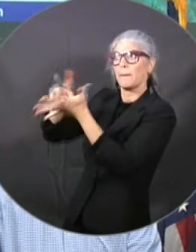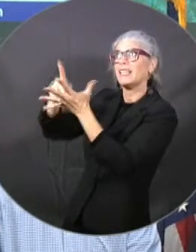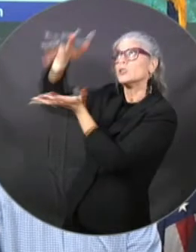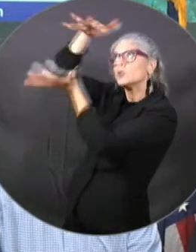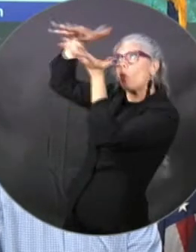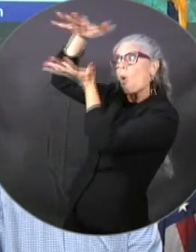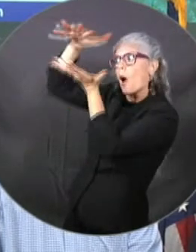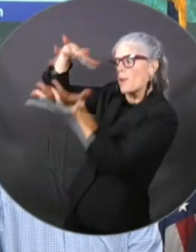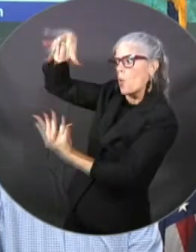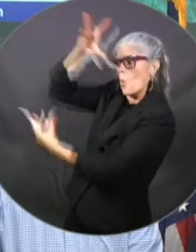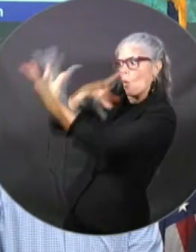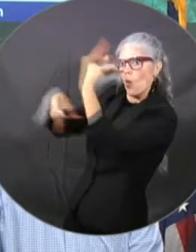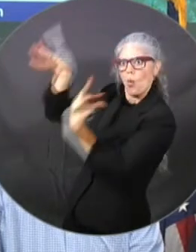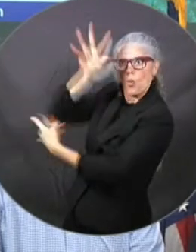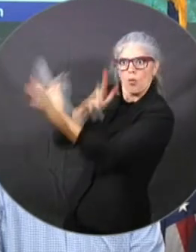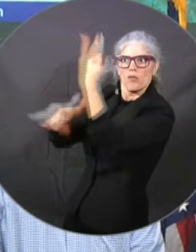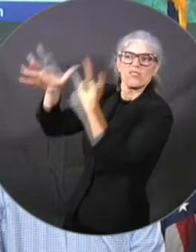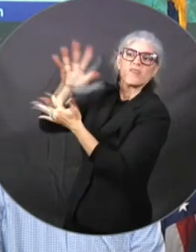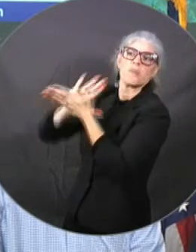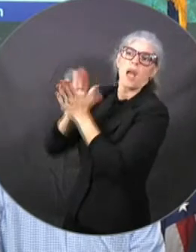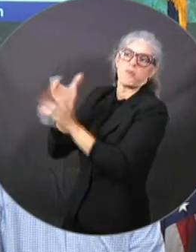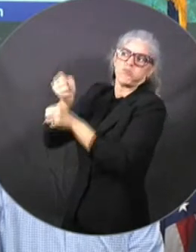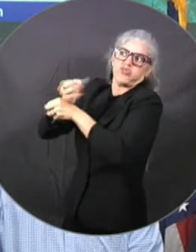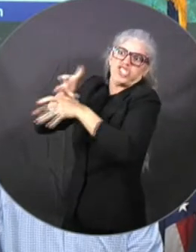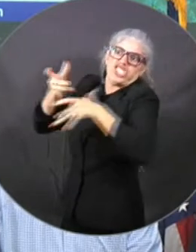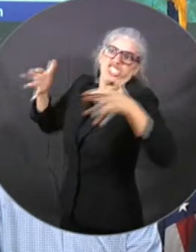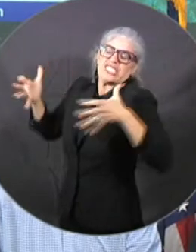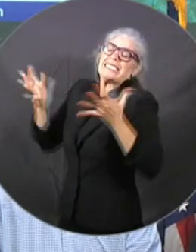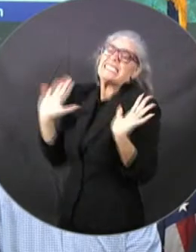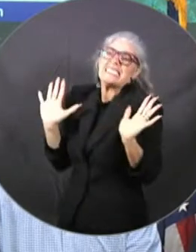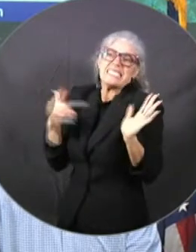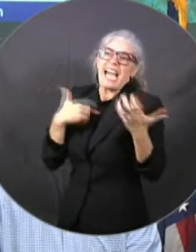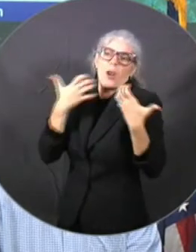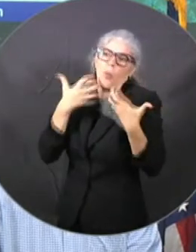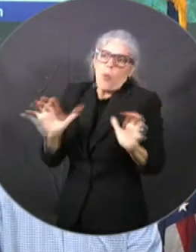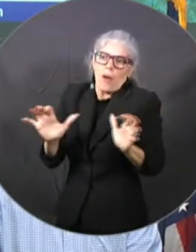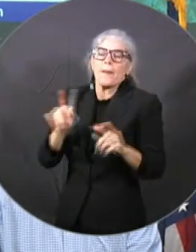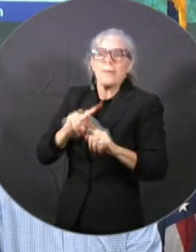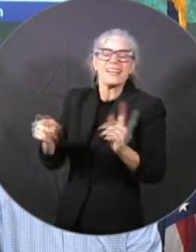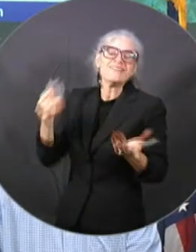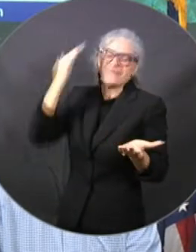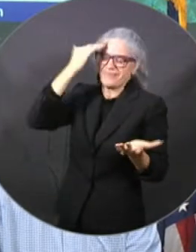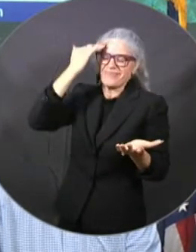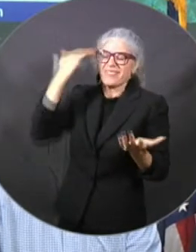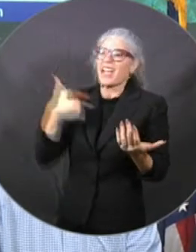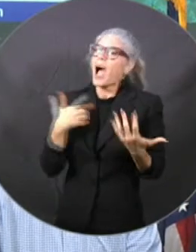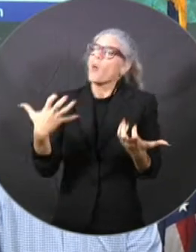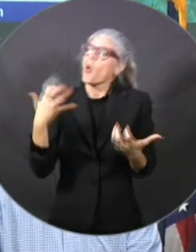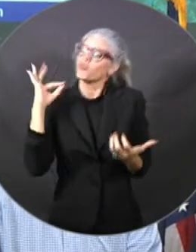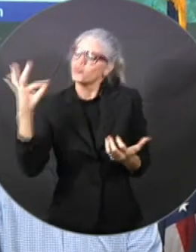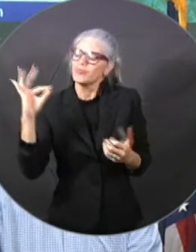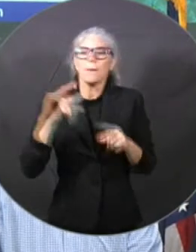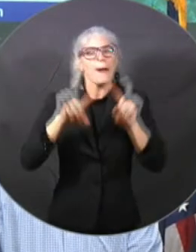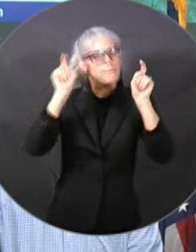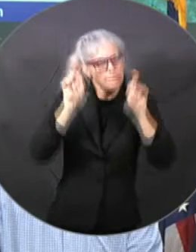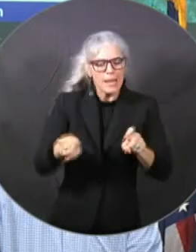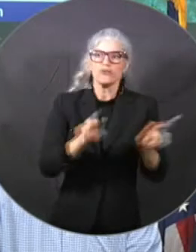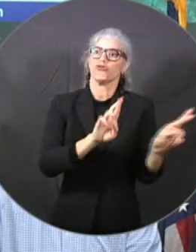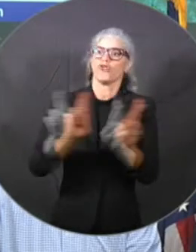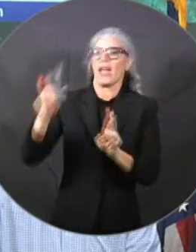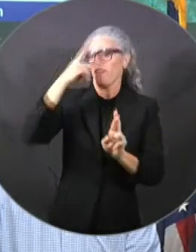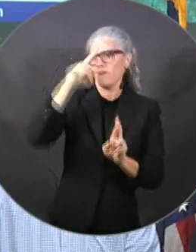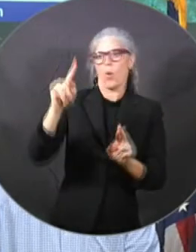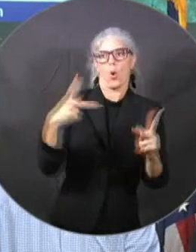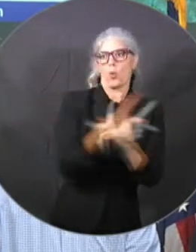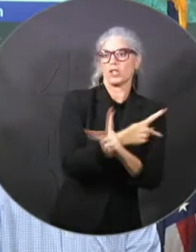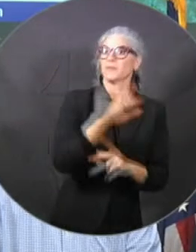think we've got to prepare for the worst. And so all Floridians right now, this is your time to be able to take the precautions that you